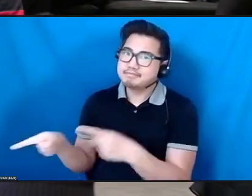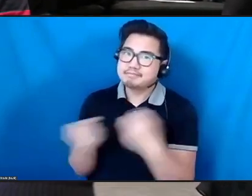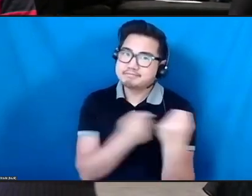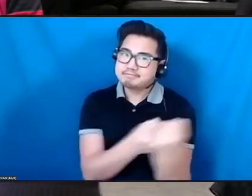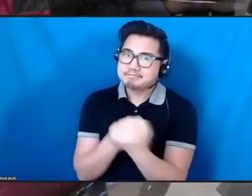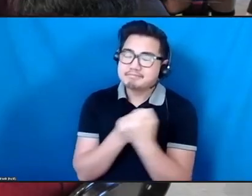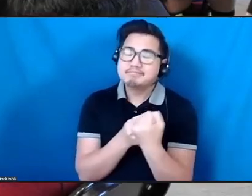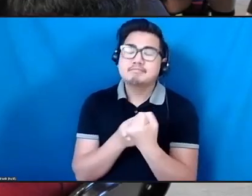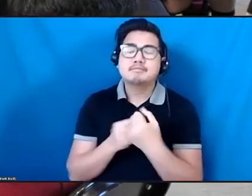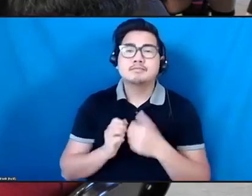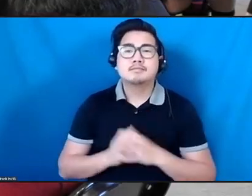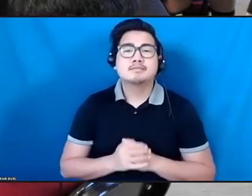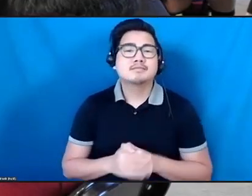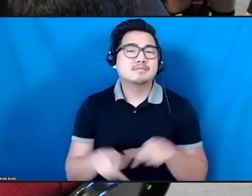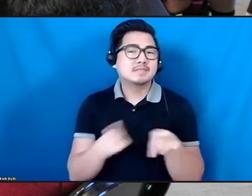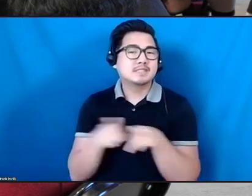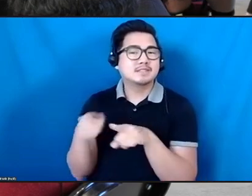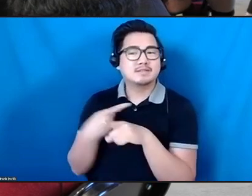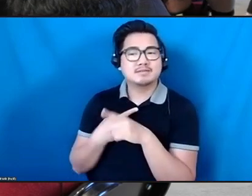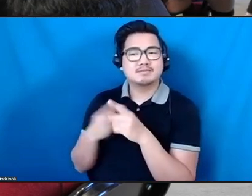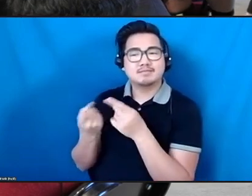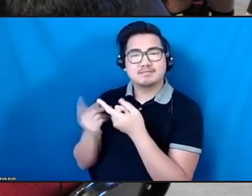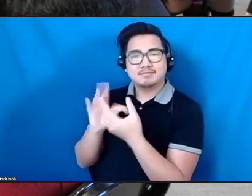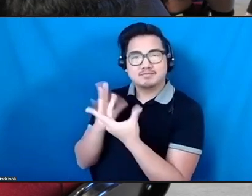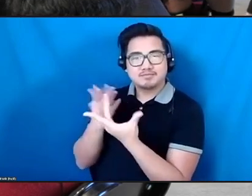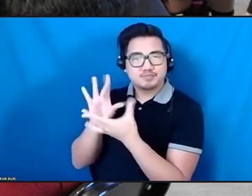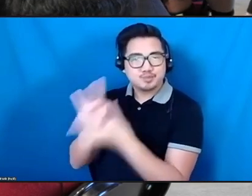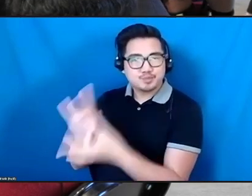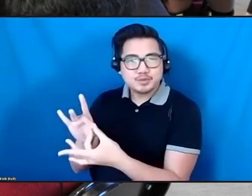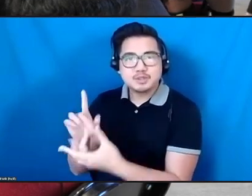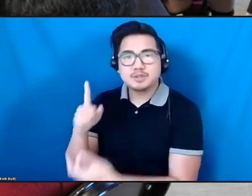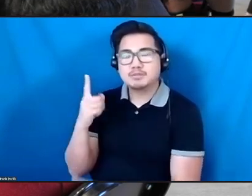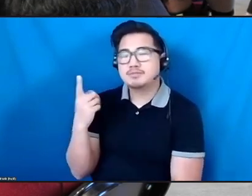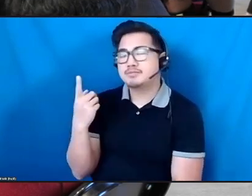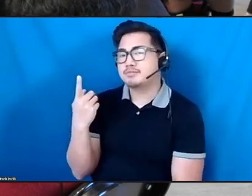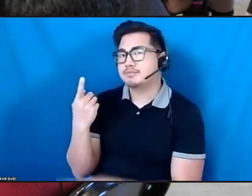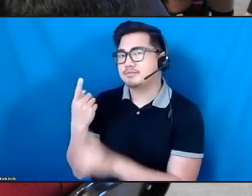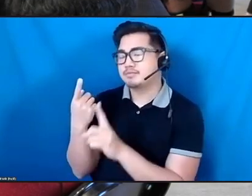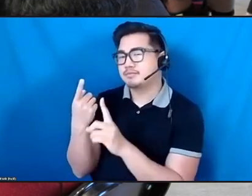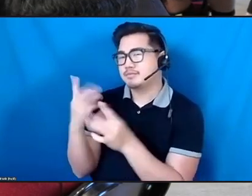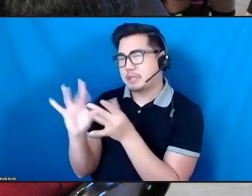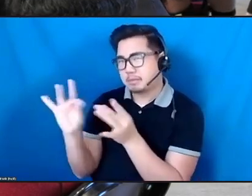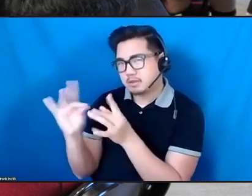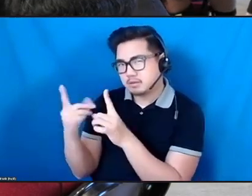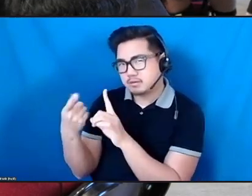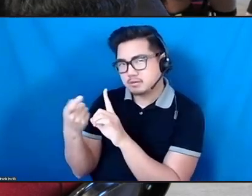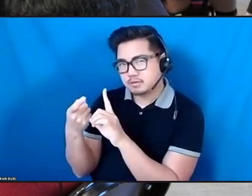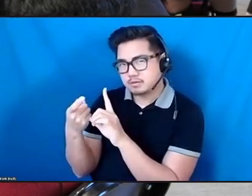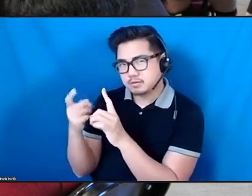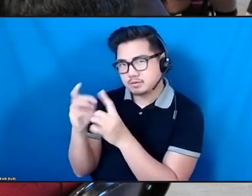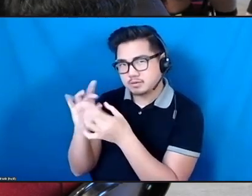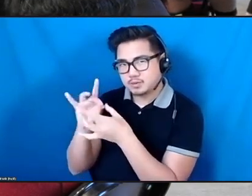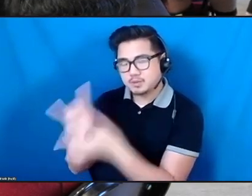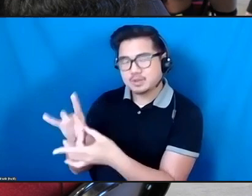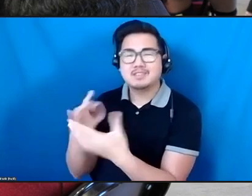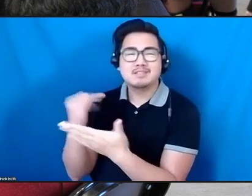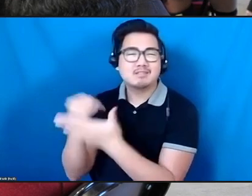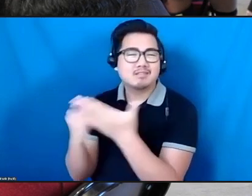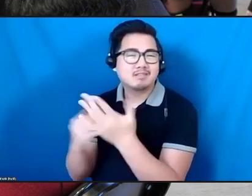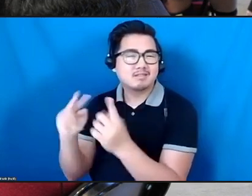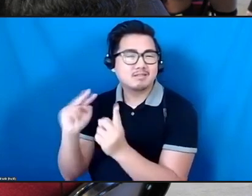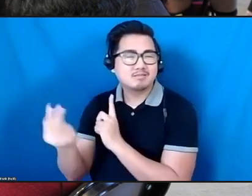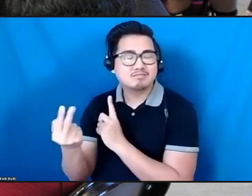piggybacking off of that, speaking a little bit from the artist's perspective, of just a few quick thoughts come to mind.